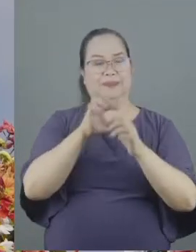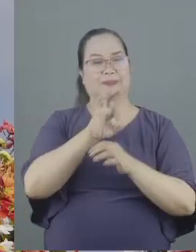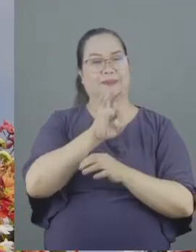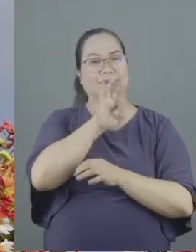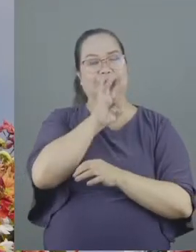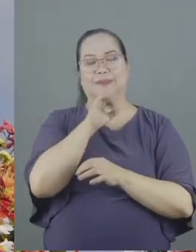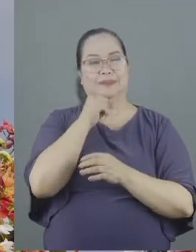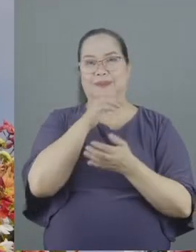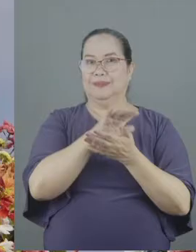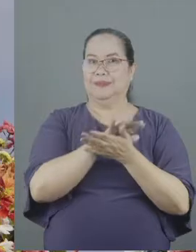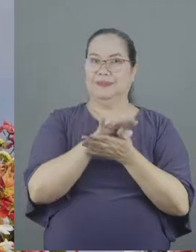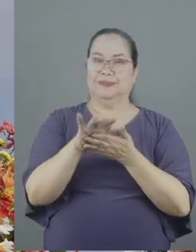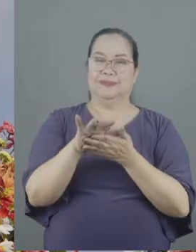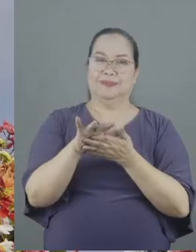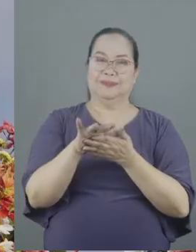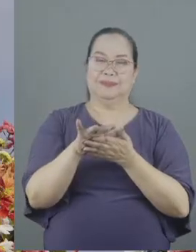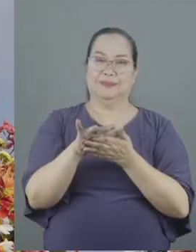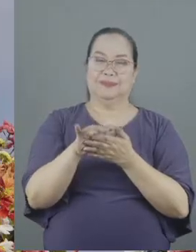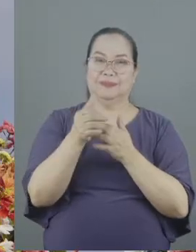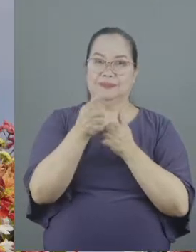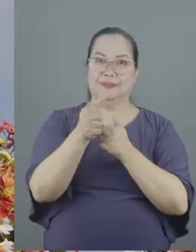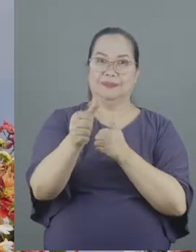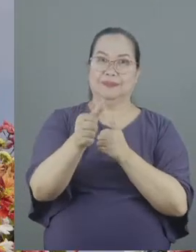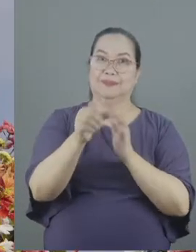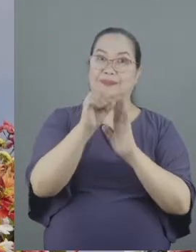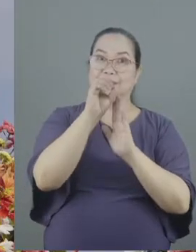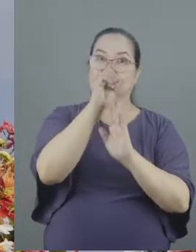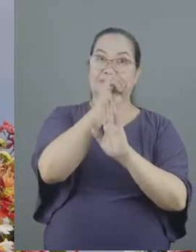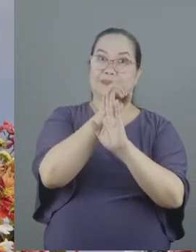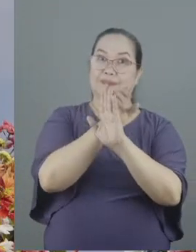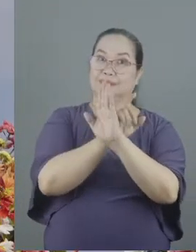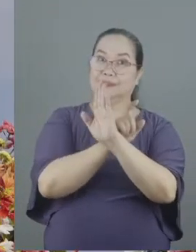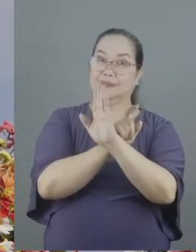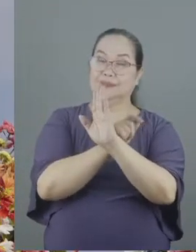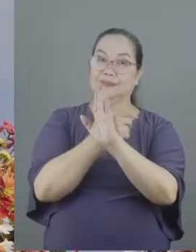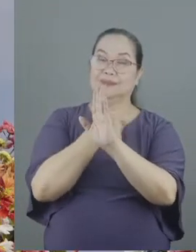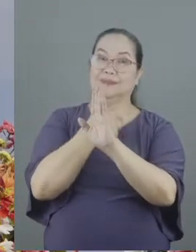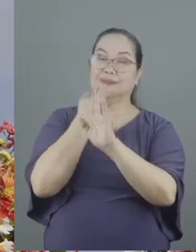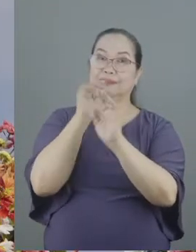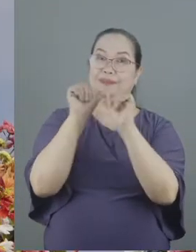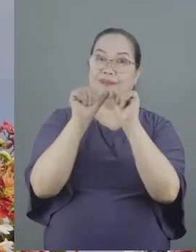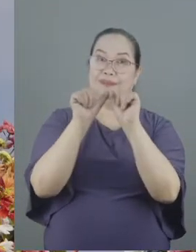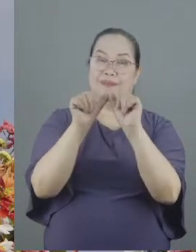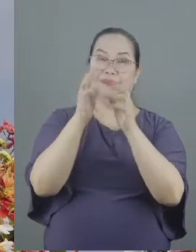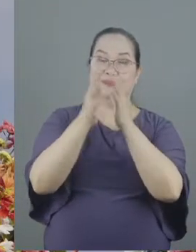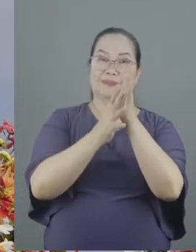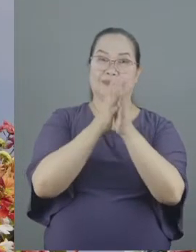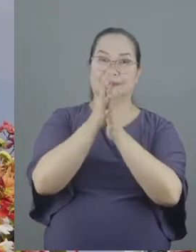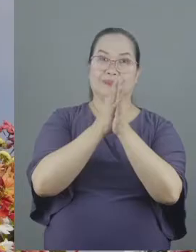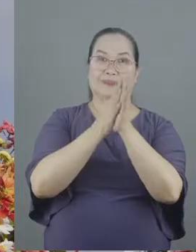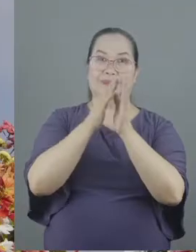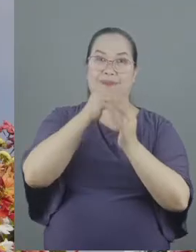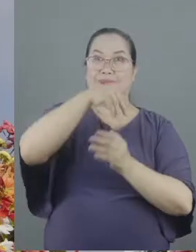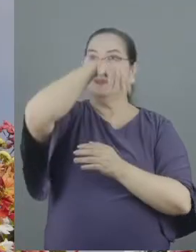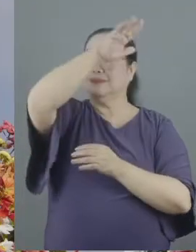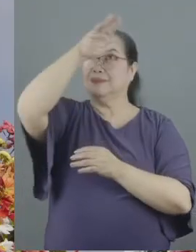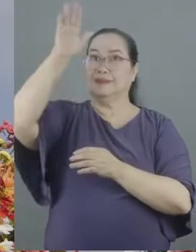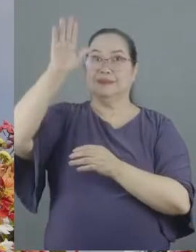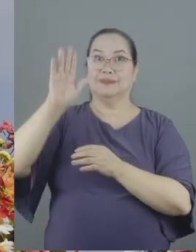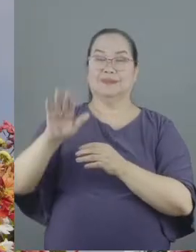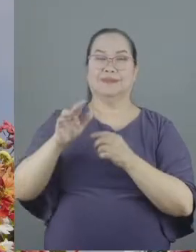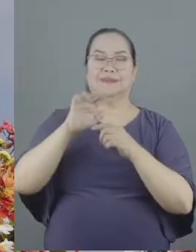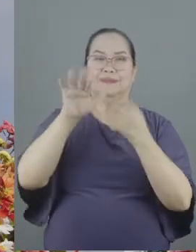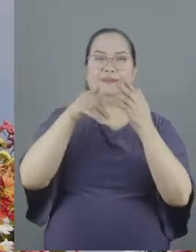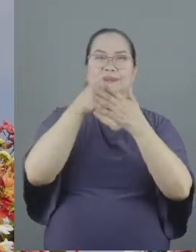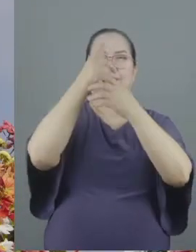clean according to the Old Testament law they still esteemed the days the feast the Passover the Pentecost the Feast of